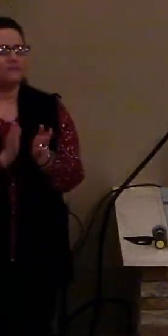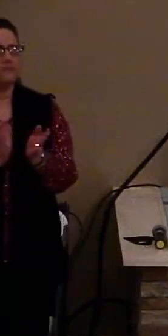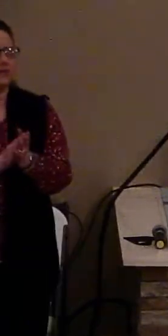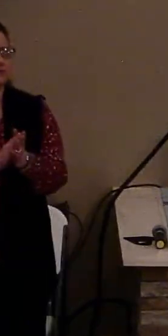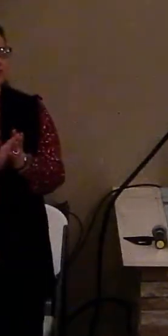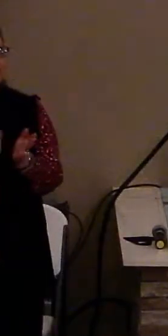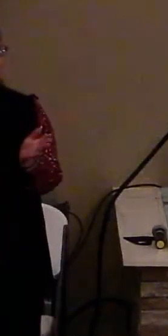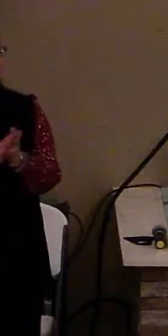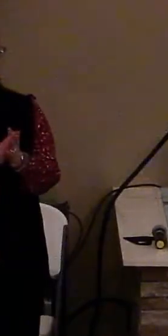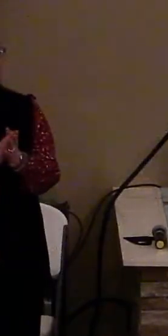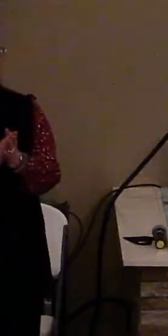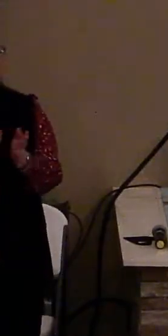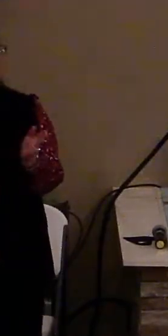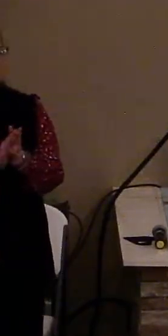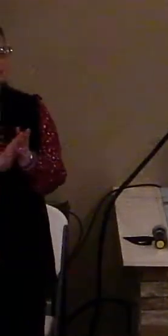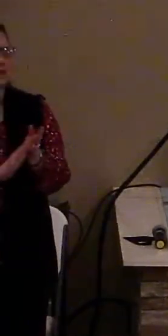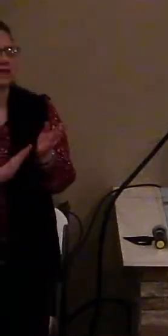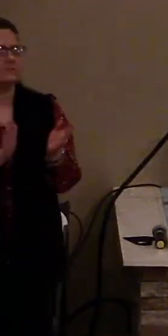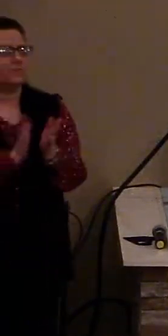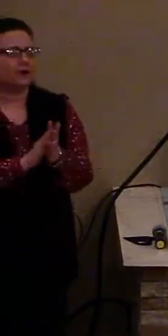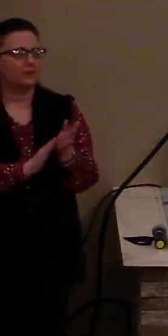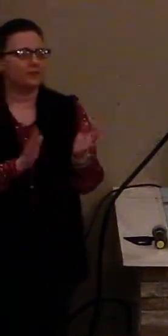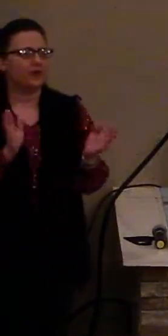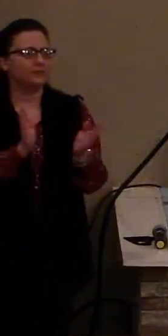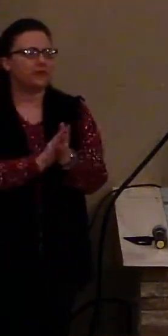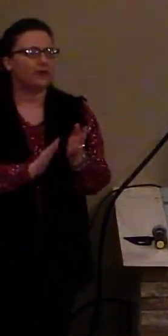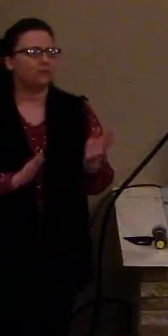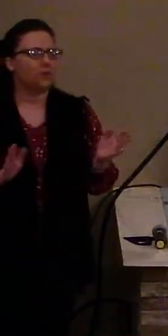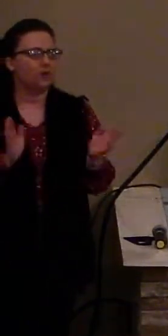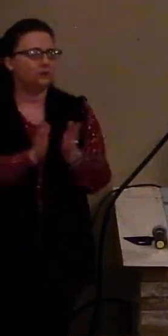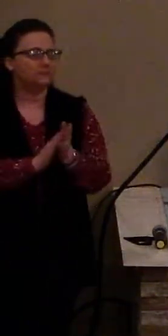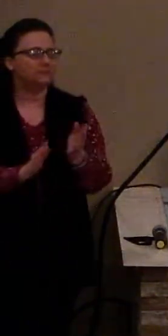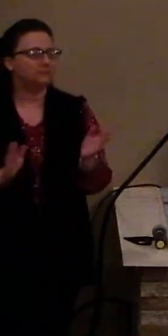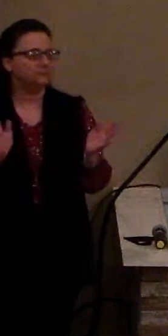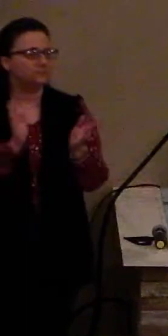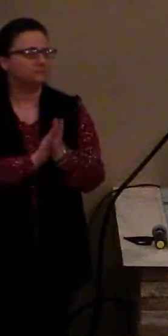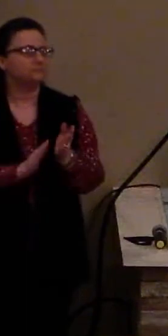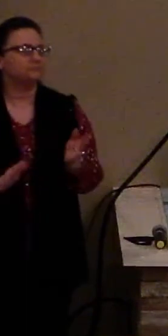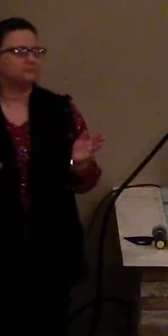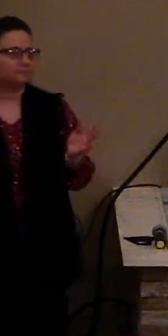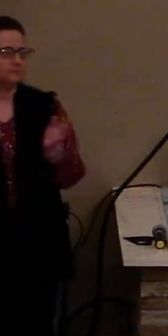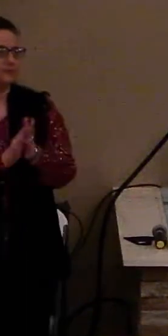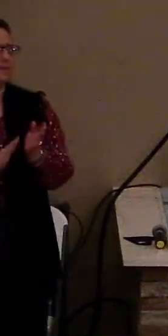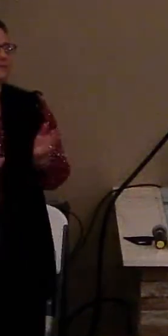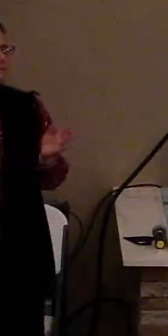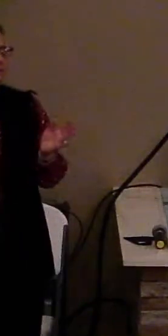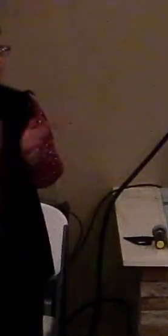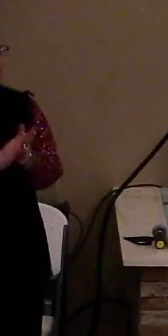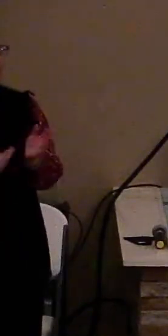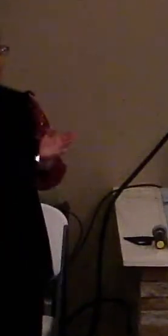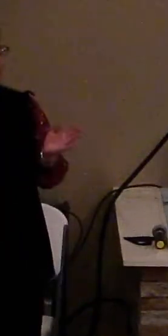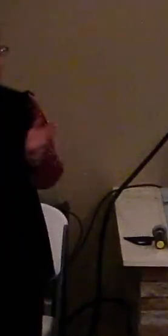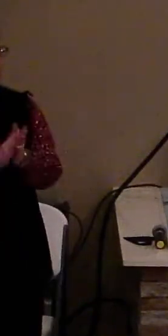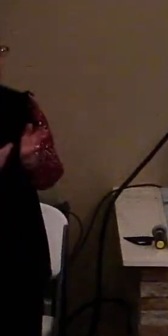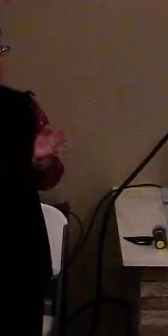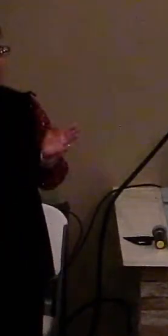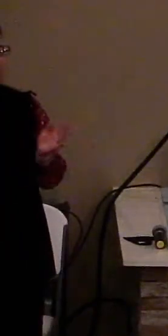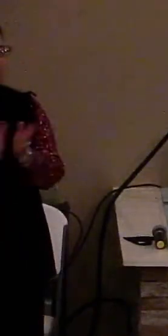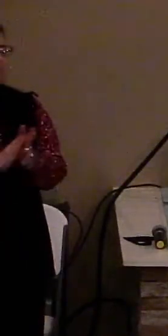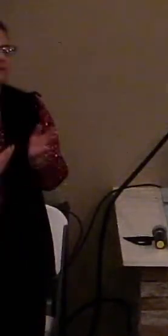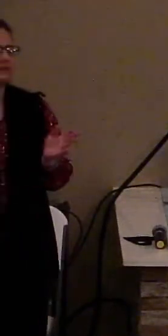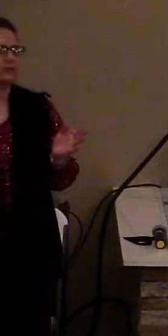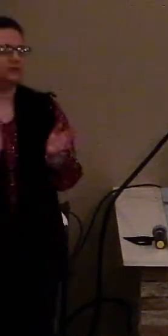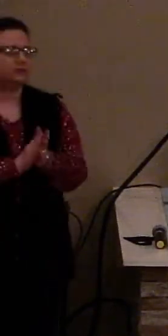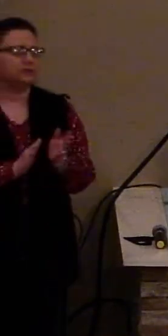We call for everything that's got a name, all the wealth I want, a world of fame, but if I could score, wouldn't take